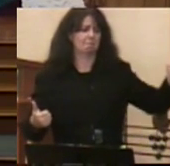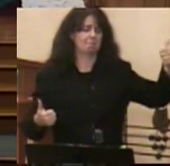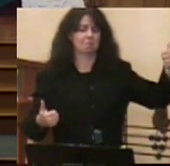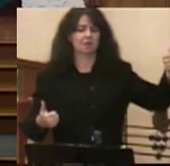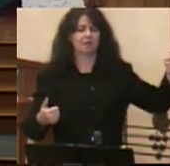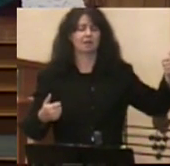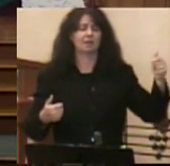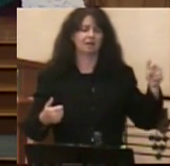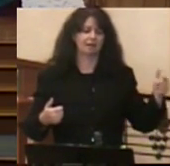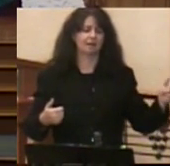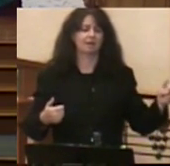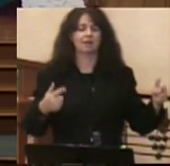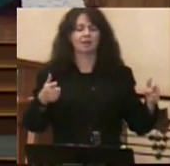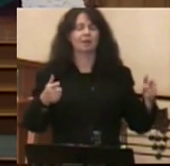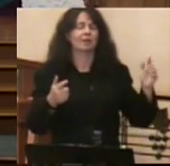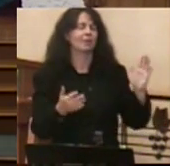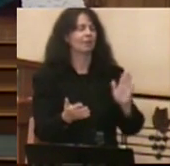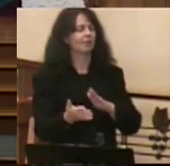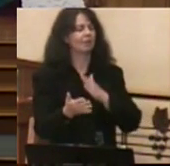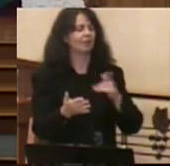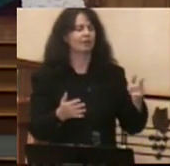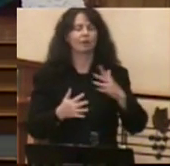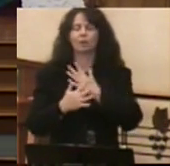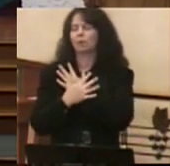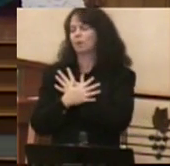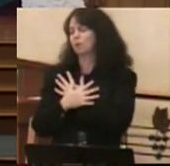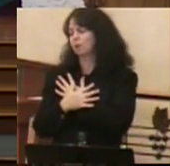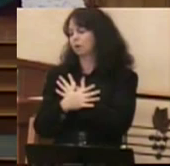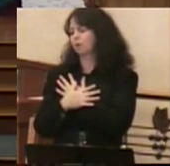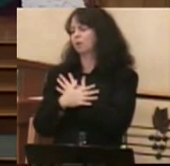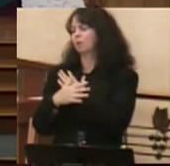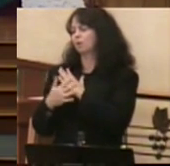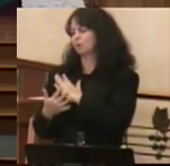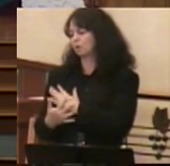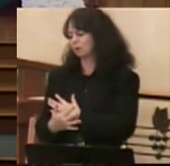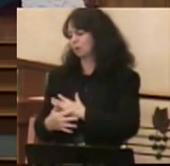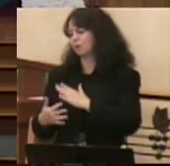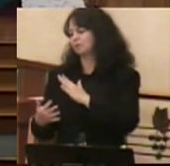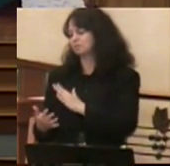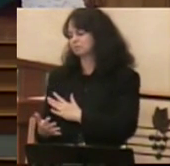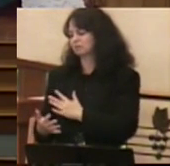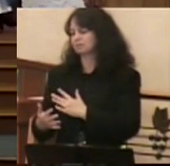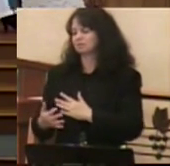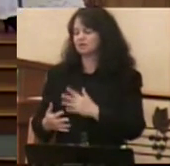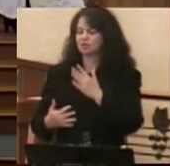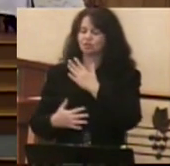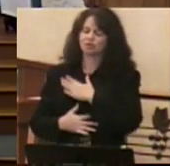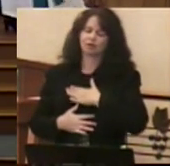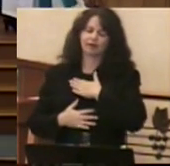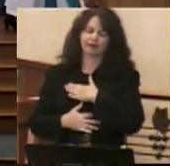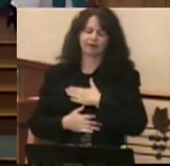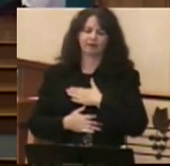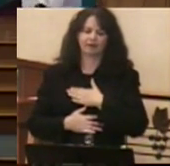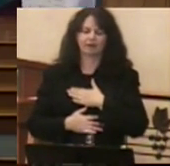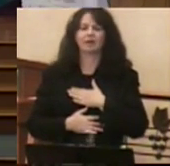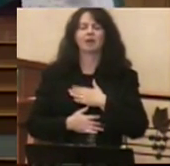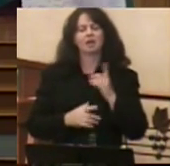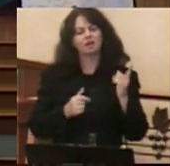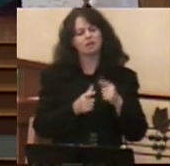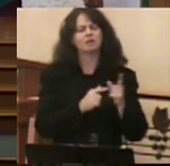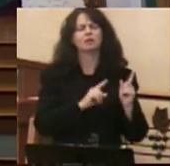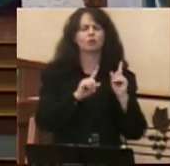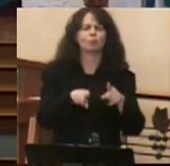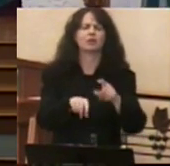But along with that time of shepherding would come other responsibilities, not just serenely leading the sheep